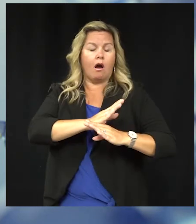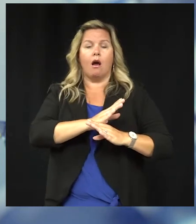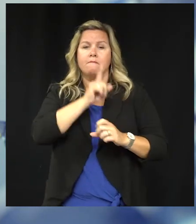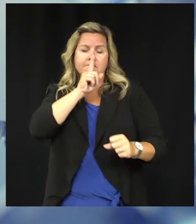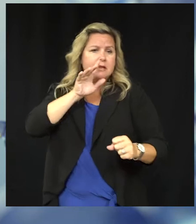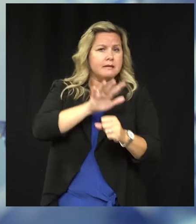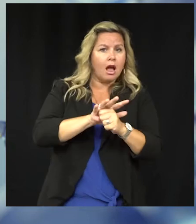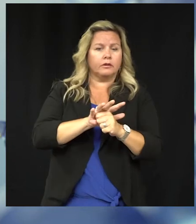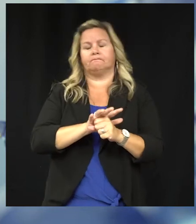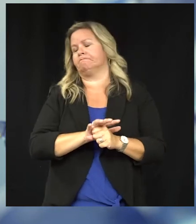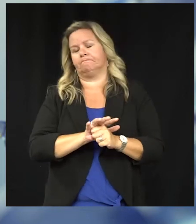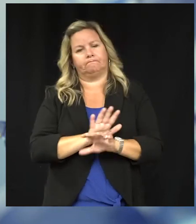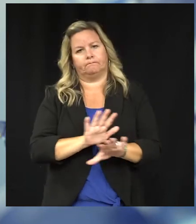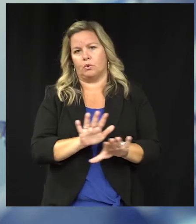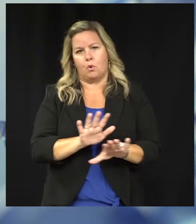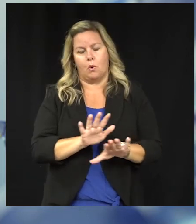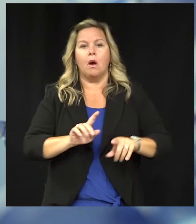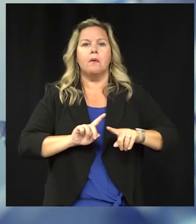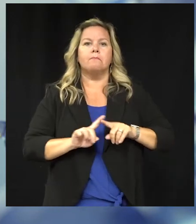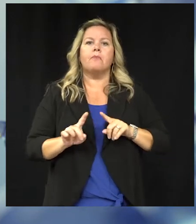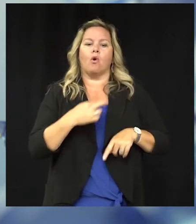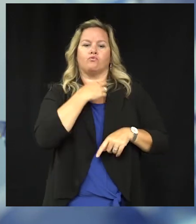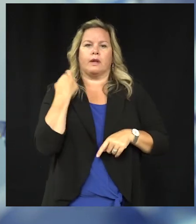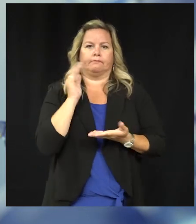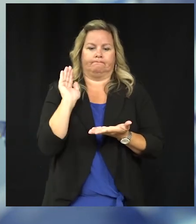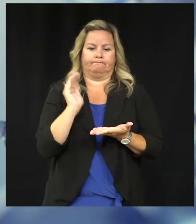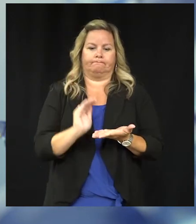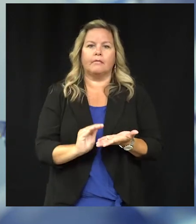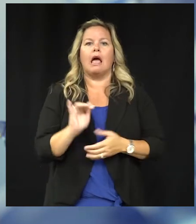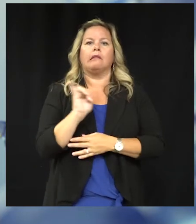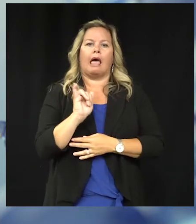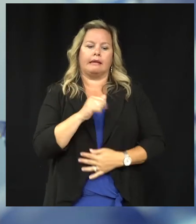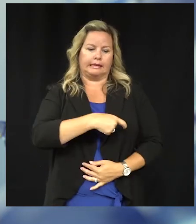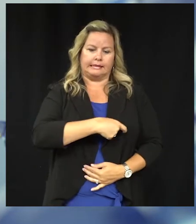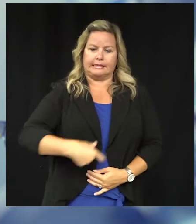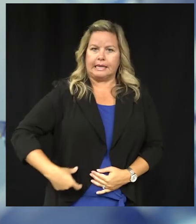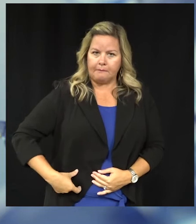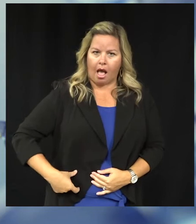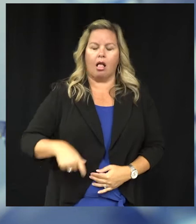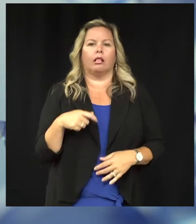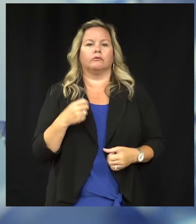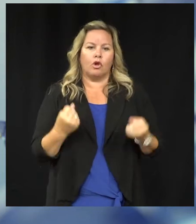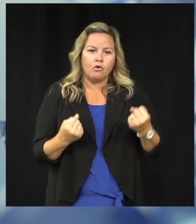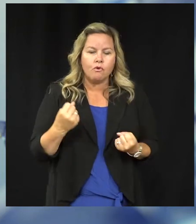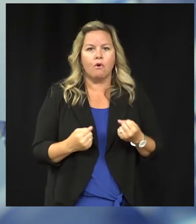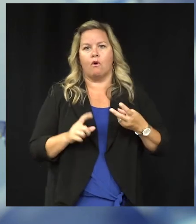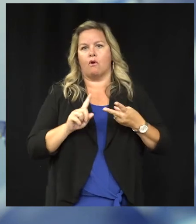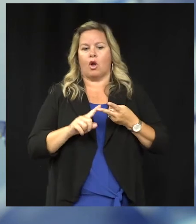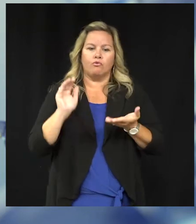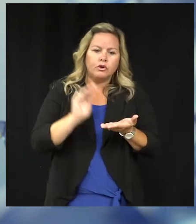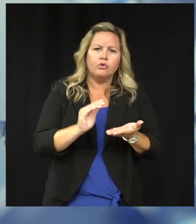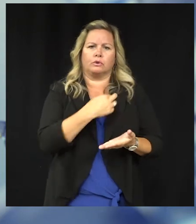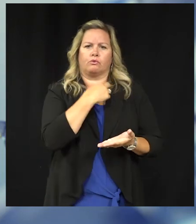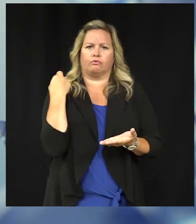to get infected. They're risk reduction like wearing a seat belt or doing anything else that reduces your risk of something bad happening.